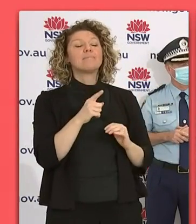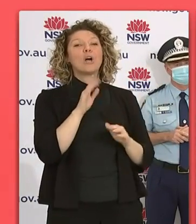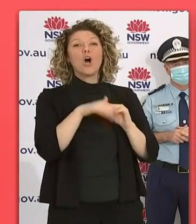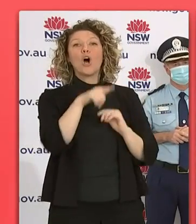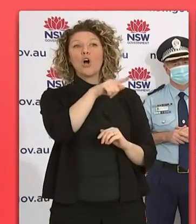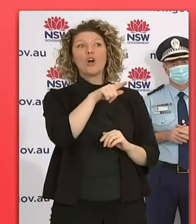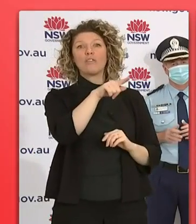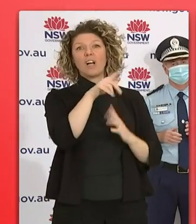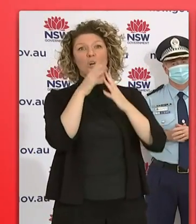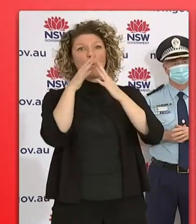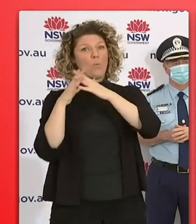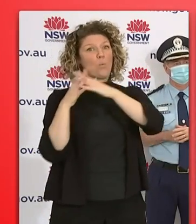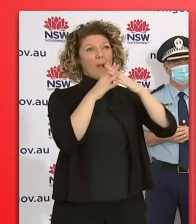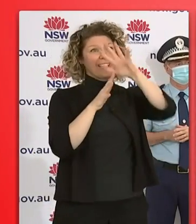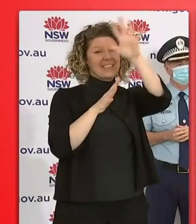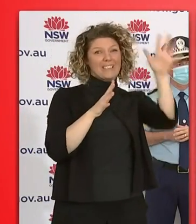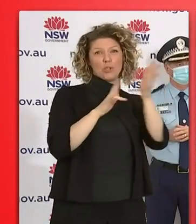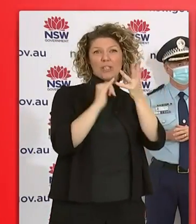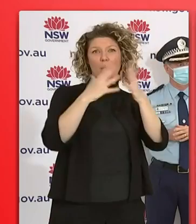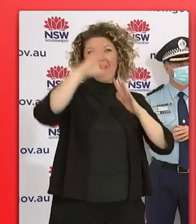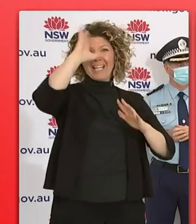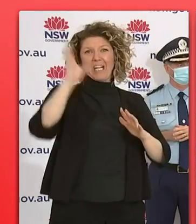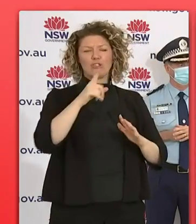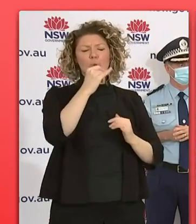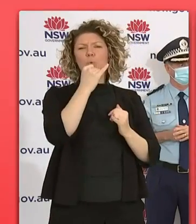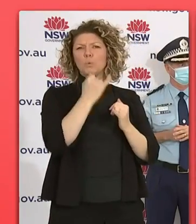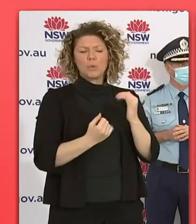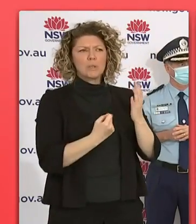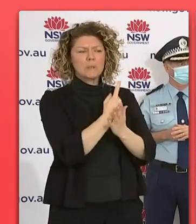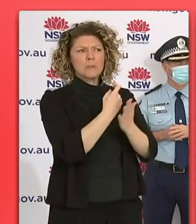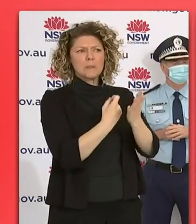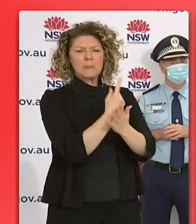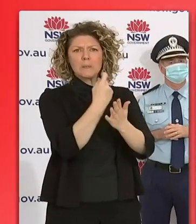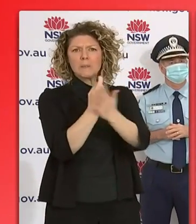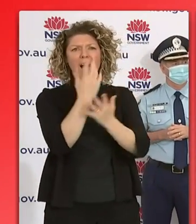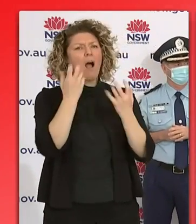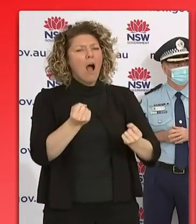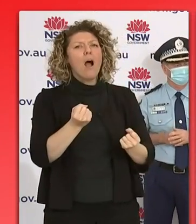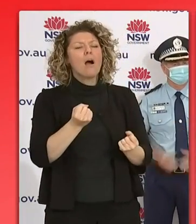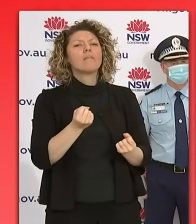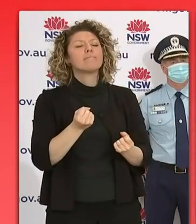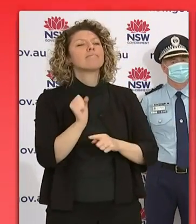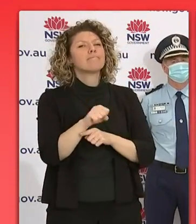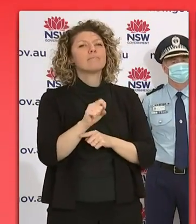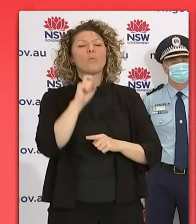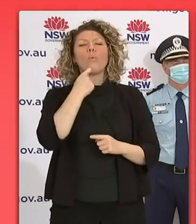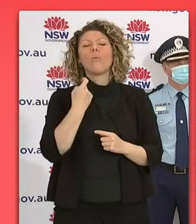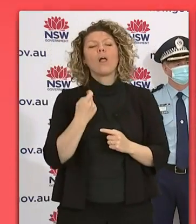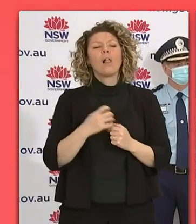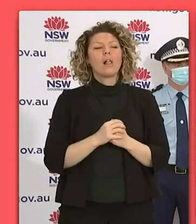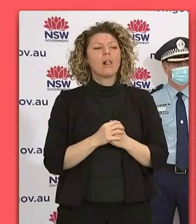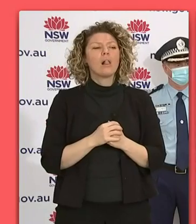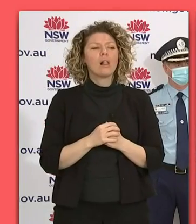situation in the district. Um, we are seeing some further cases come through. Um, so yes, there will be, um,